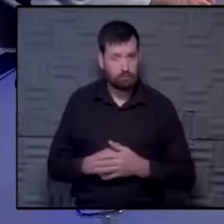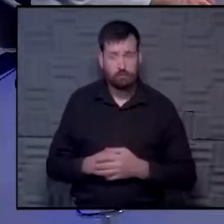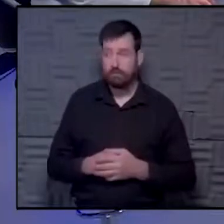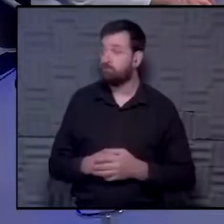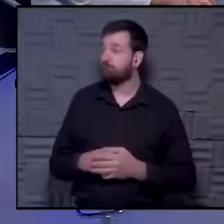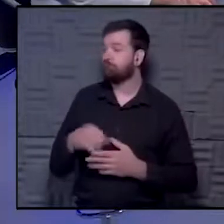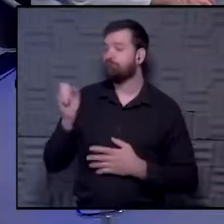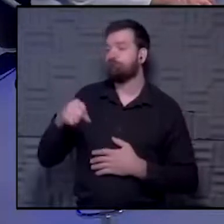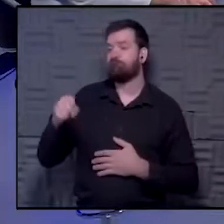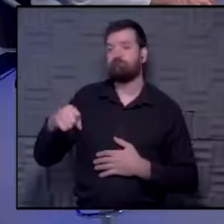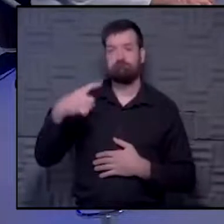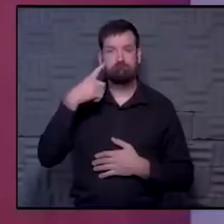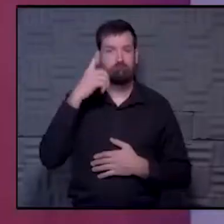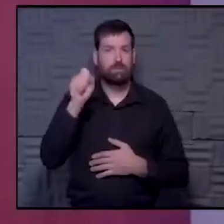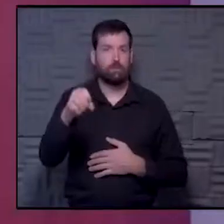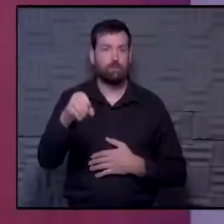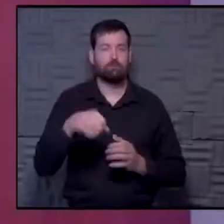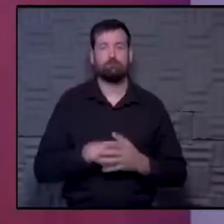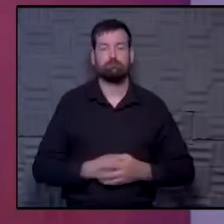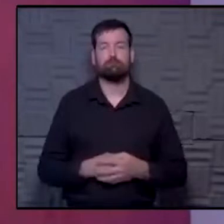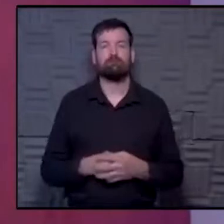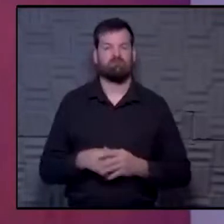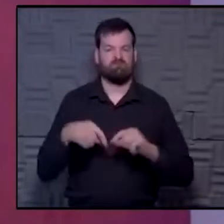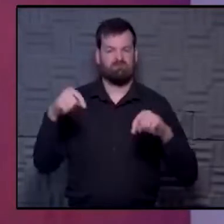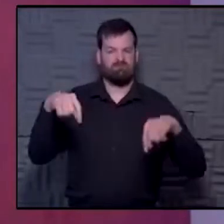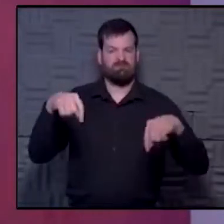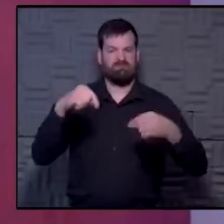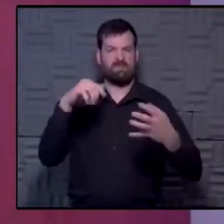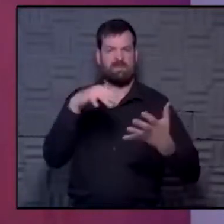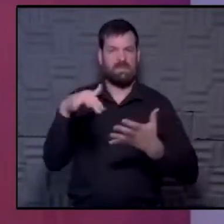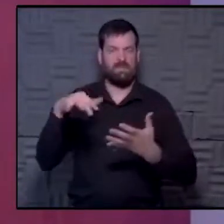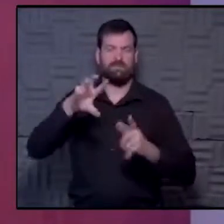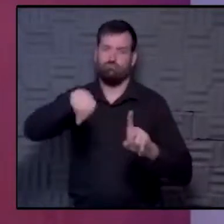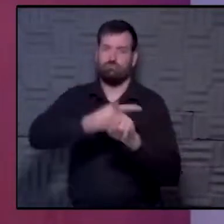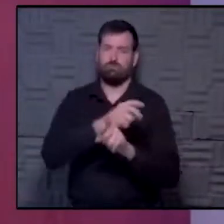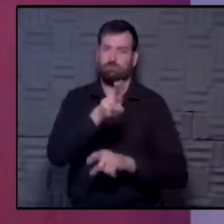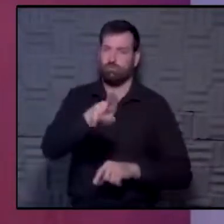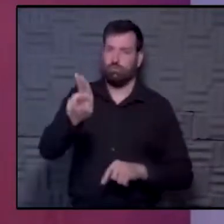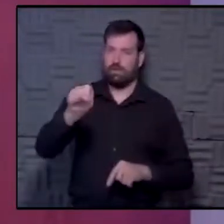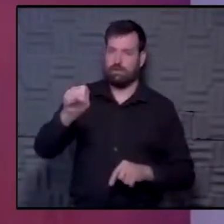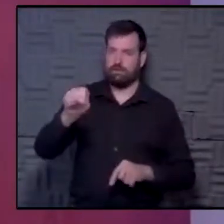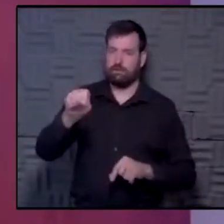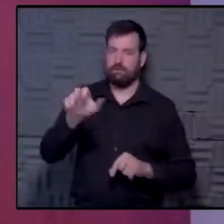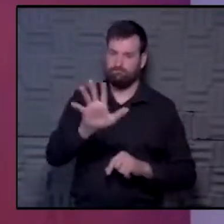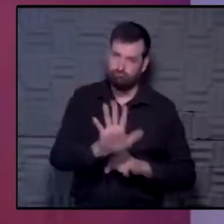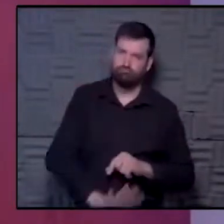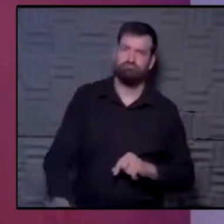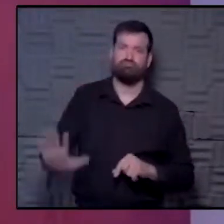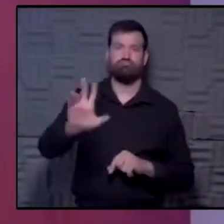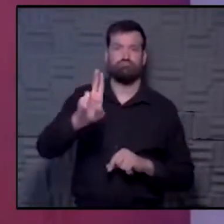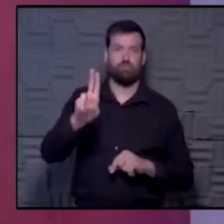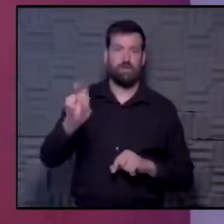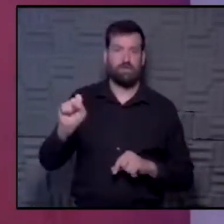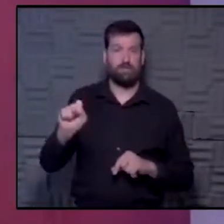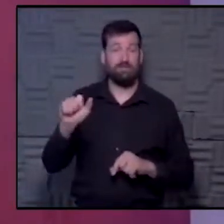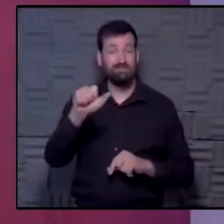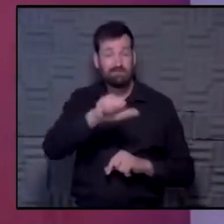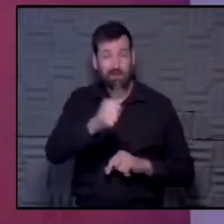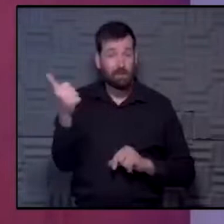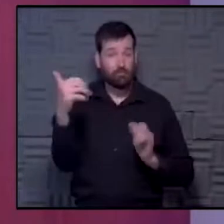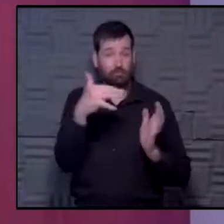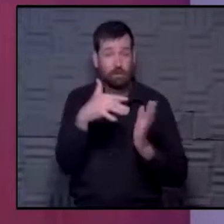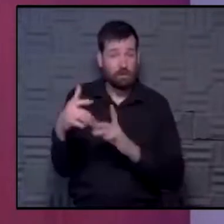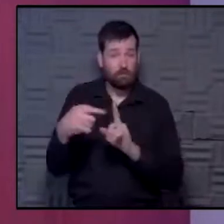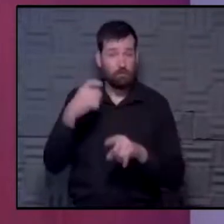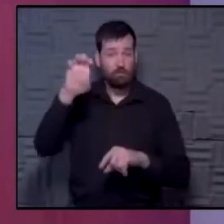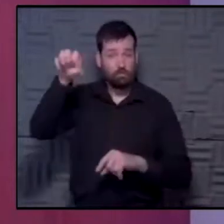I do think so. So this particular study, we just looked at U.S. data and across the U.S. There are other studies that have come out